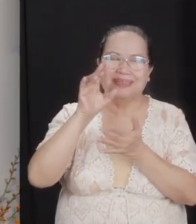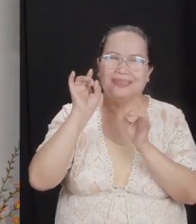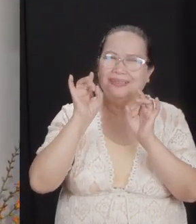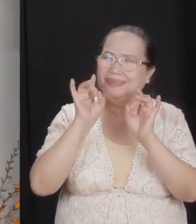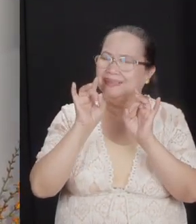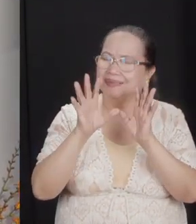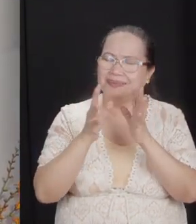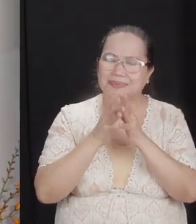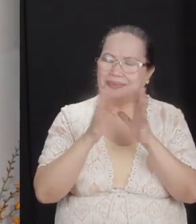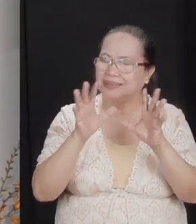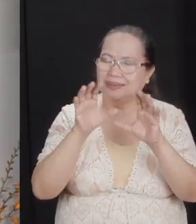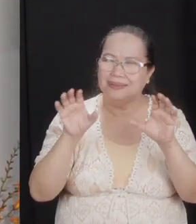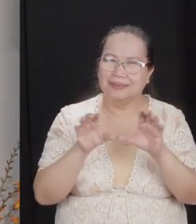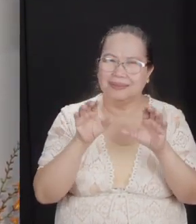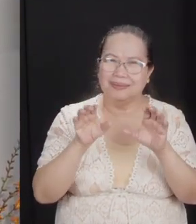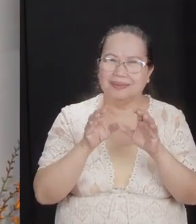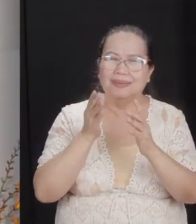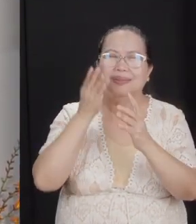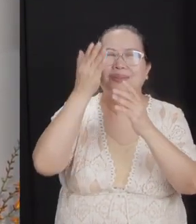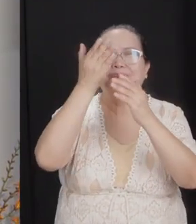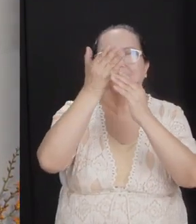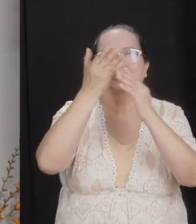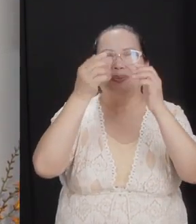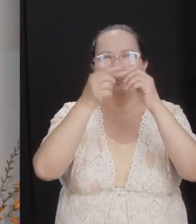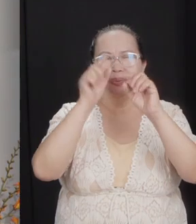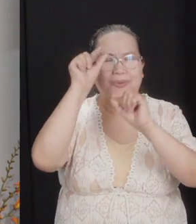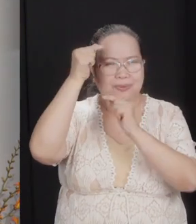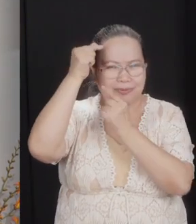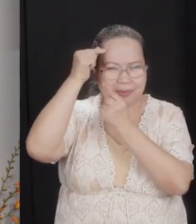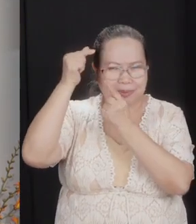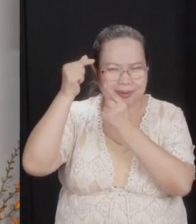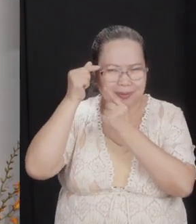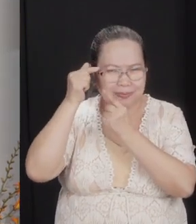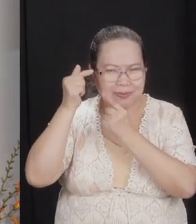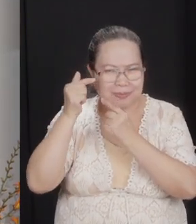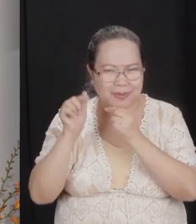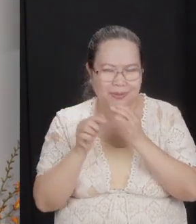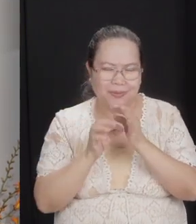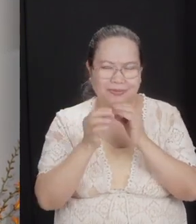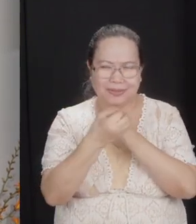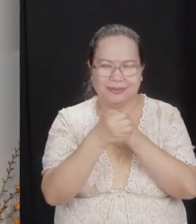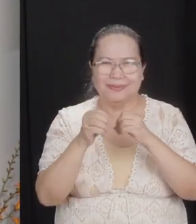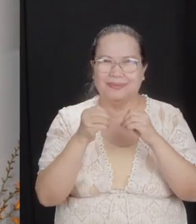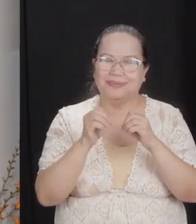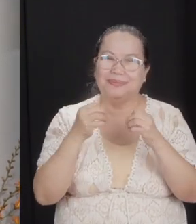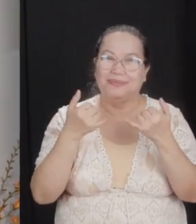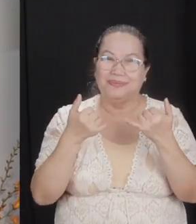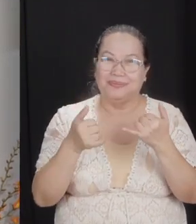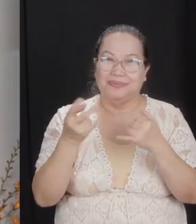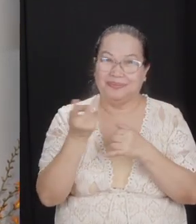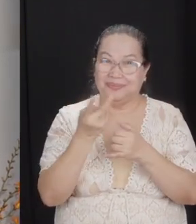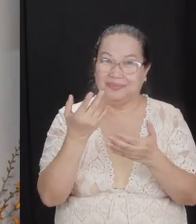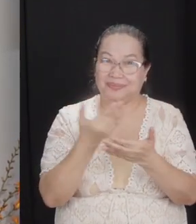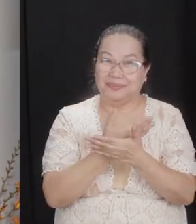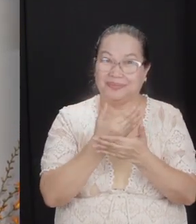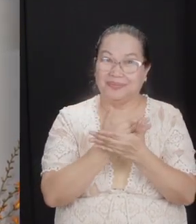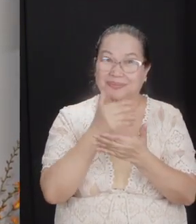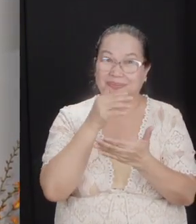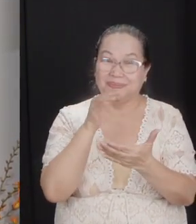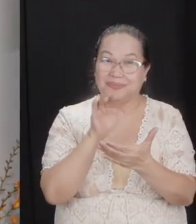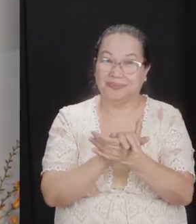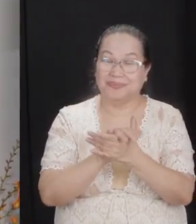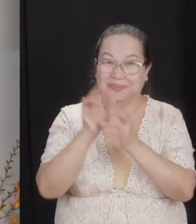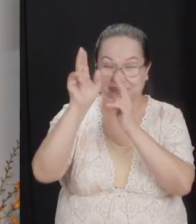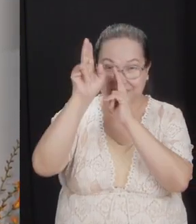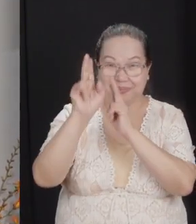much work. He had to go to the bureaucracy. Friends, he knew what God's will was. And he and his now new wife, they honored